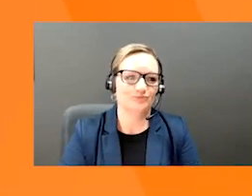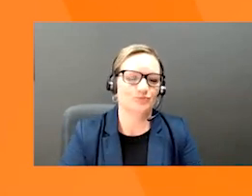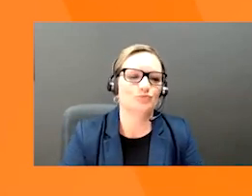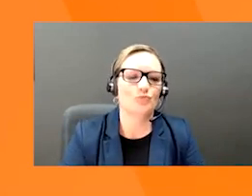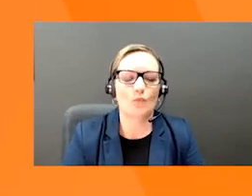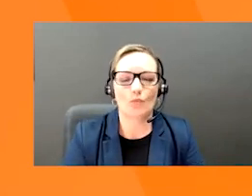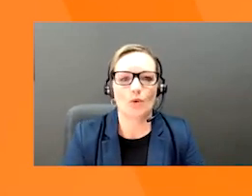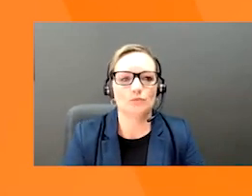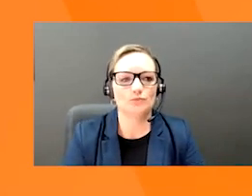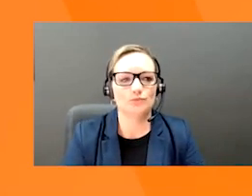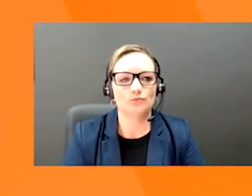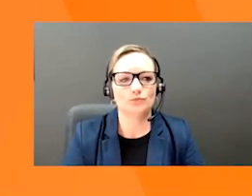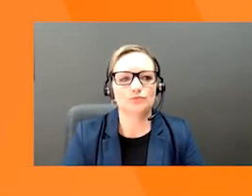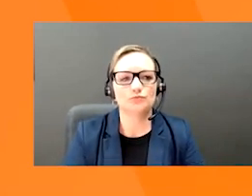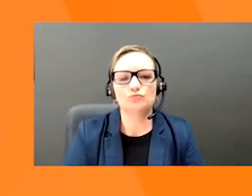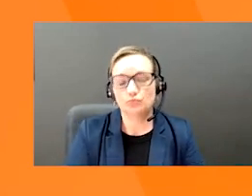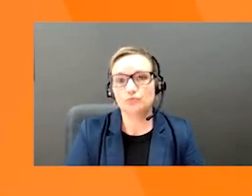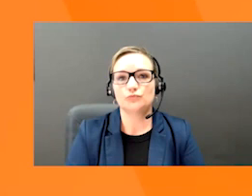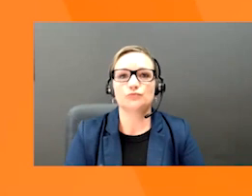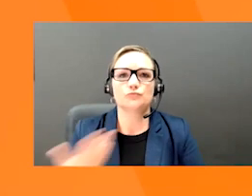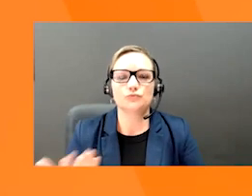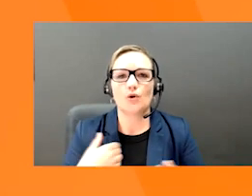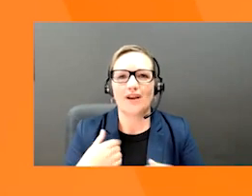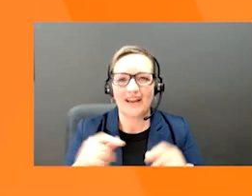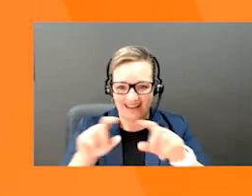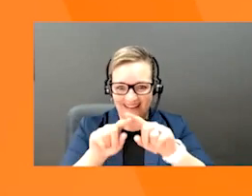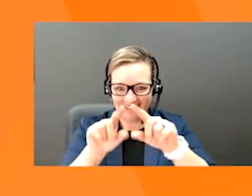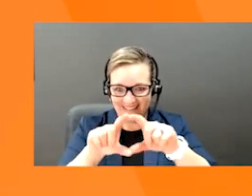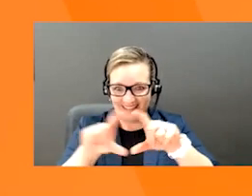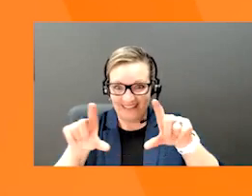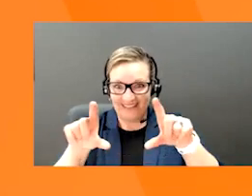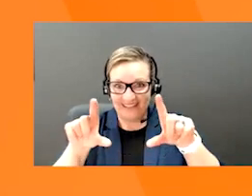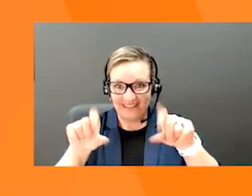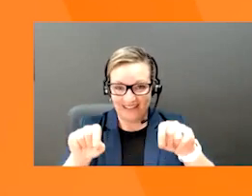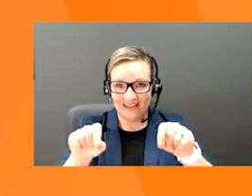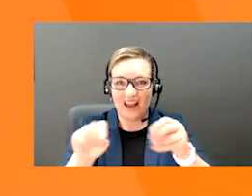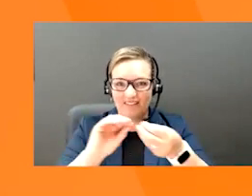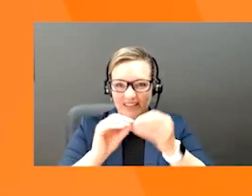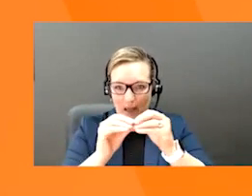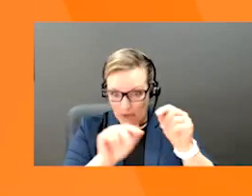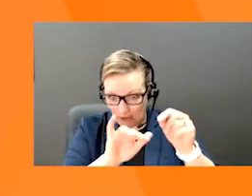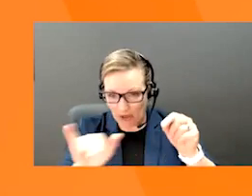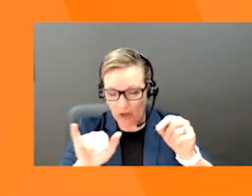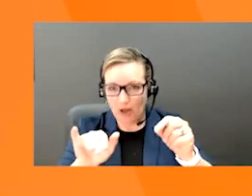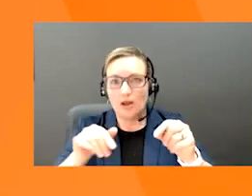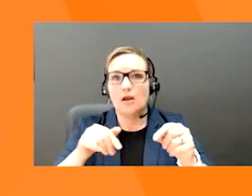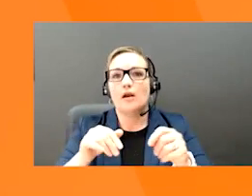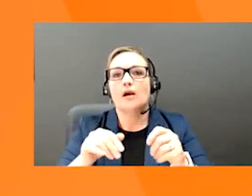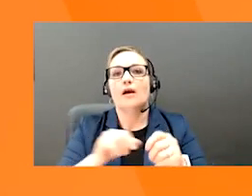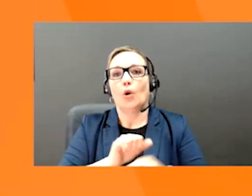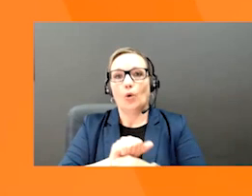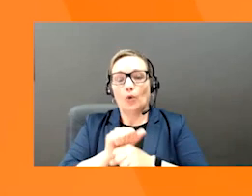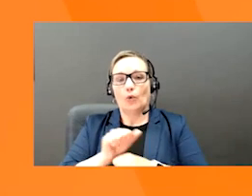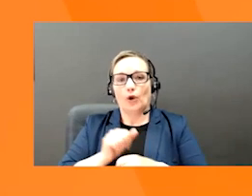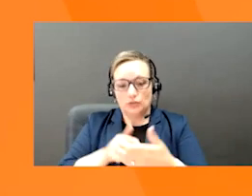Barcodes are symbols that can be scanned electronically, and they play a key role in the supply chain, enabling